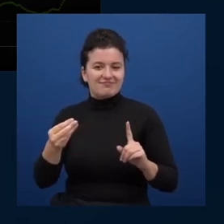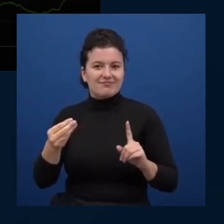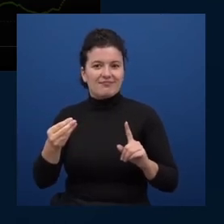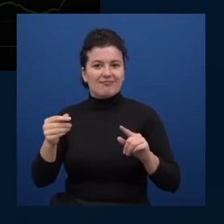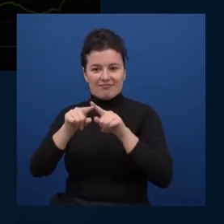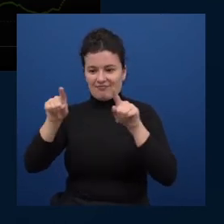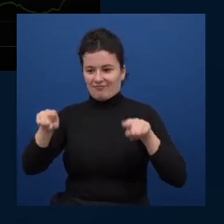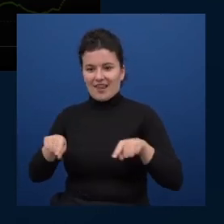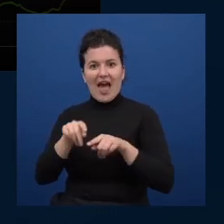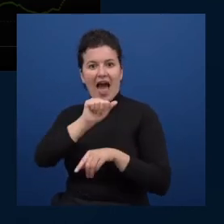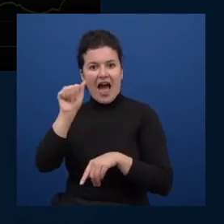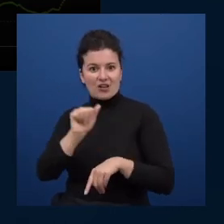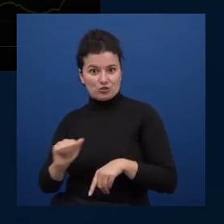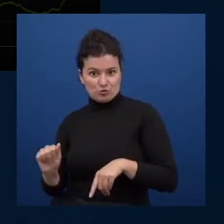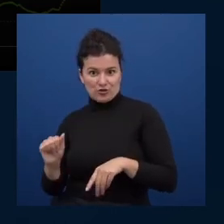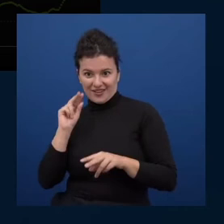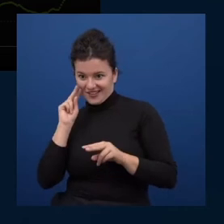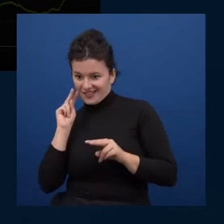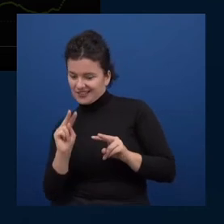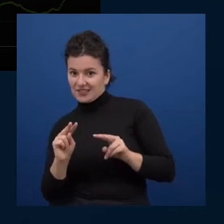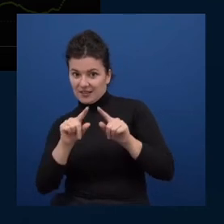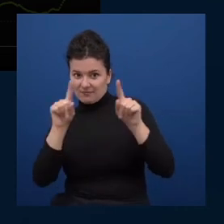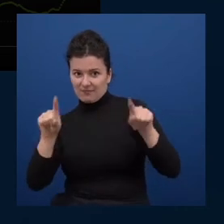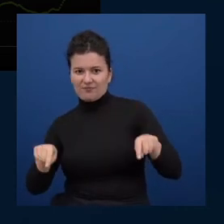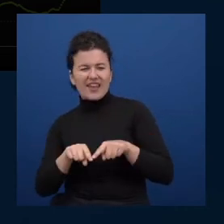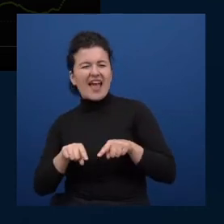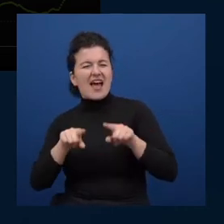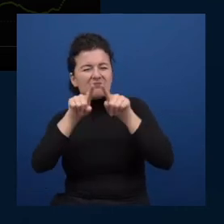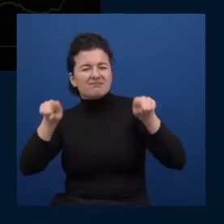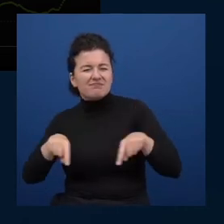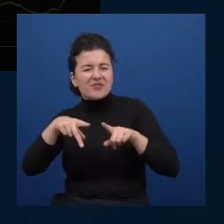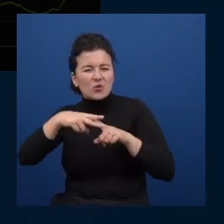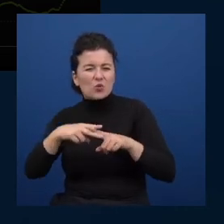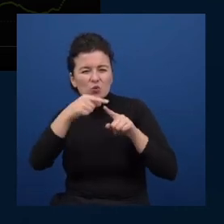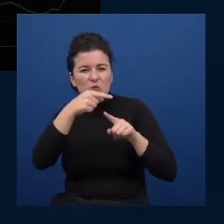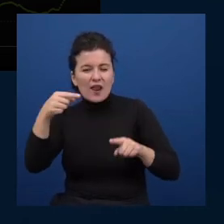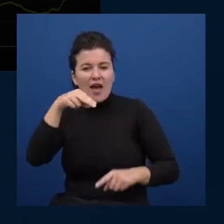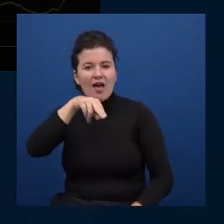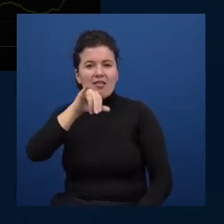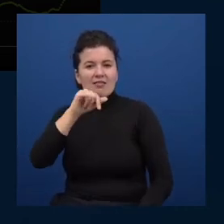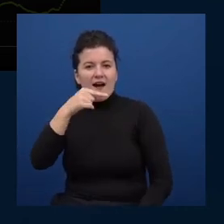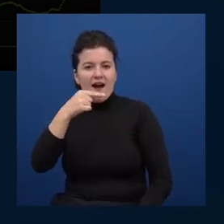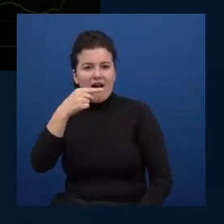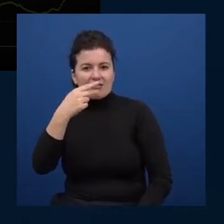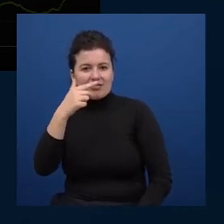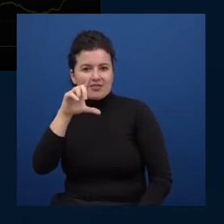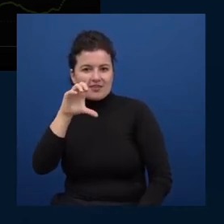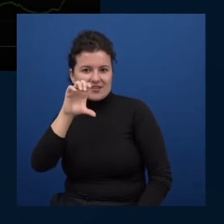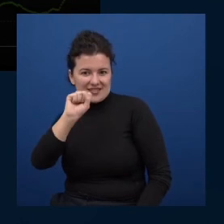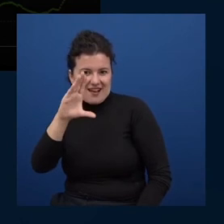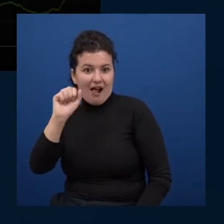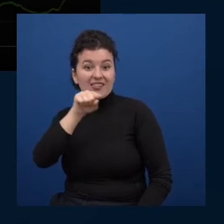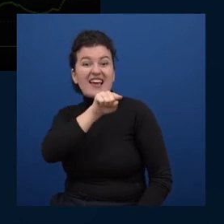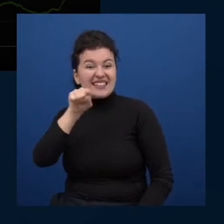azure and then we can look at that in a tool called night scout and night scout lets me see a graph of my blood